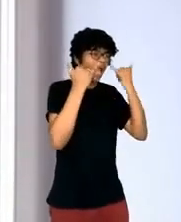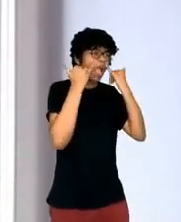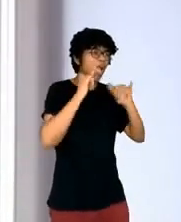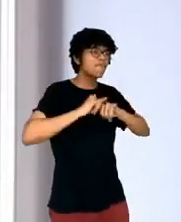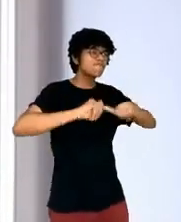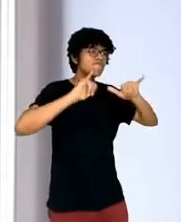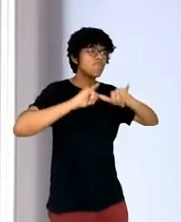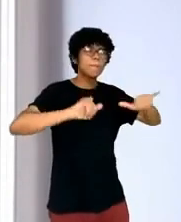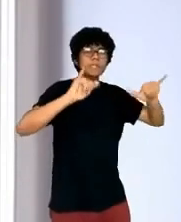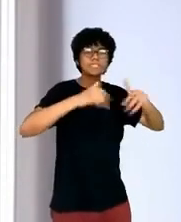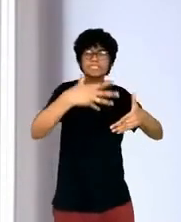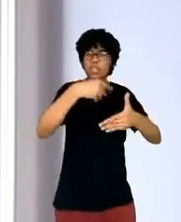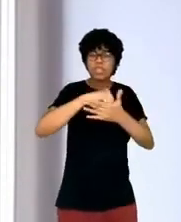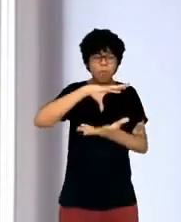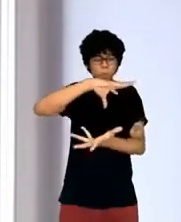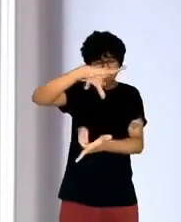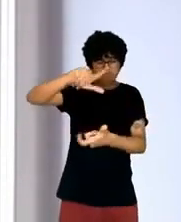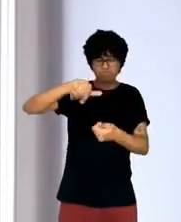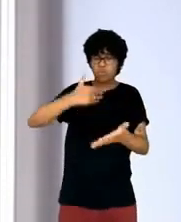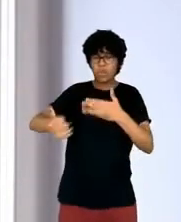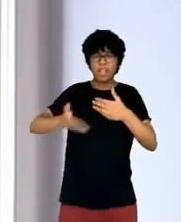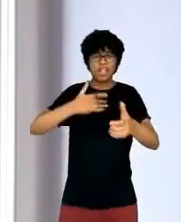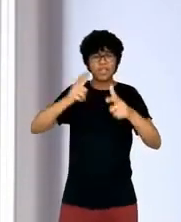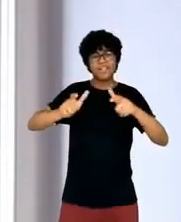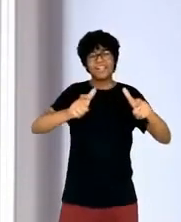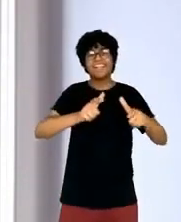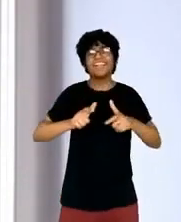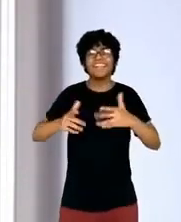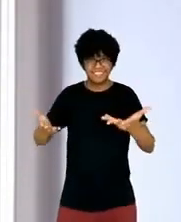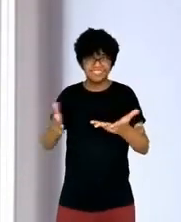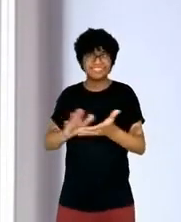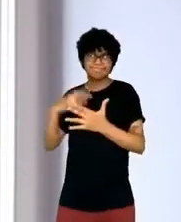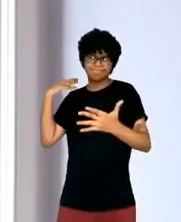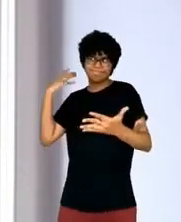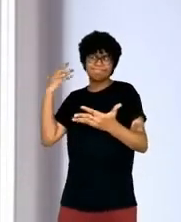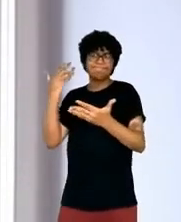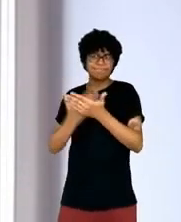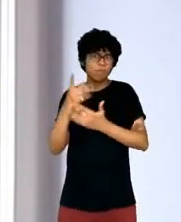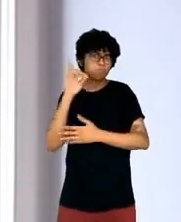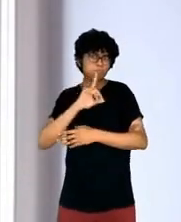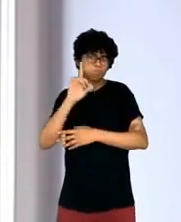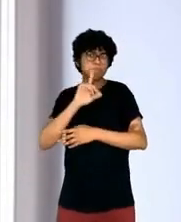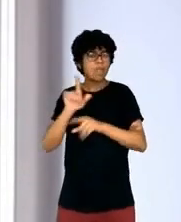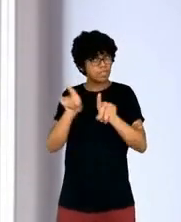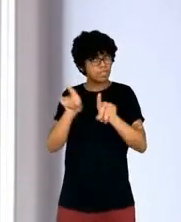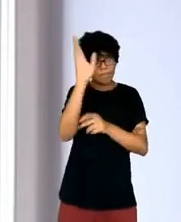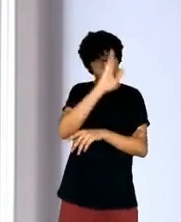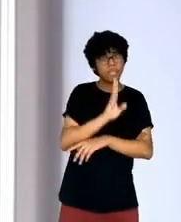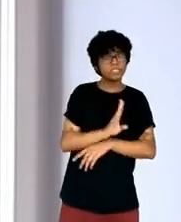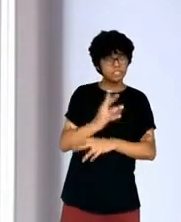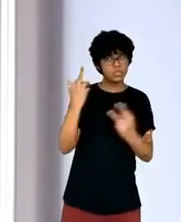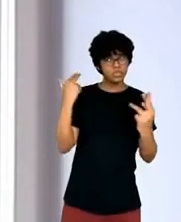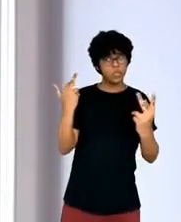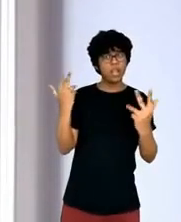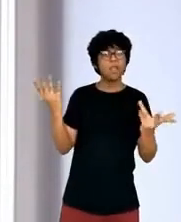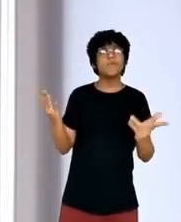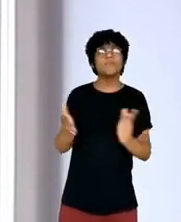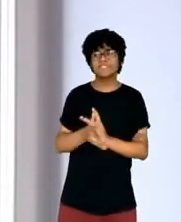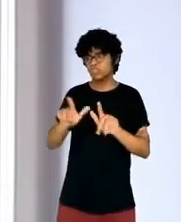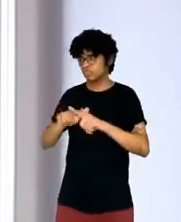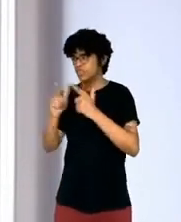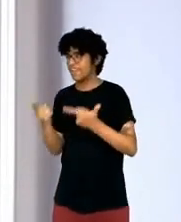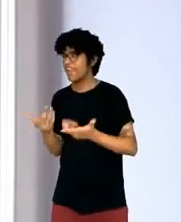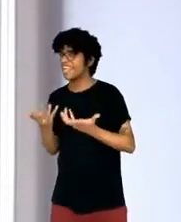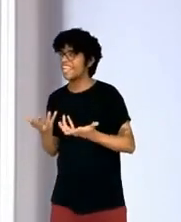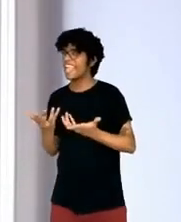States, and I think this is true of Brazil as well, journalists have thought a lot more about competition than about collaboration. How do I beat